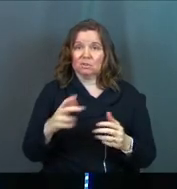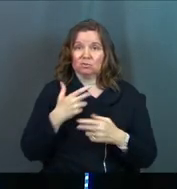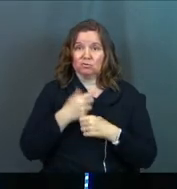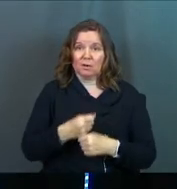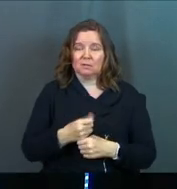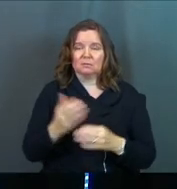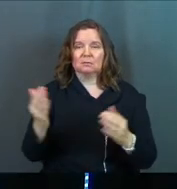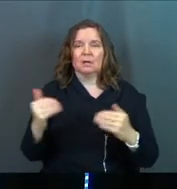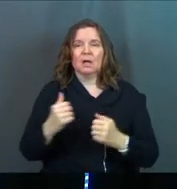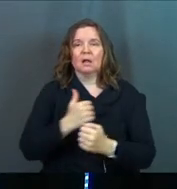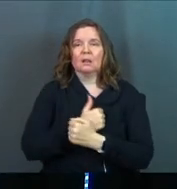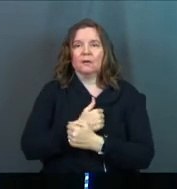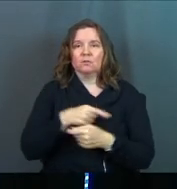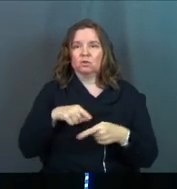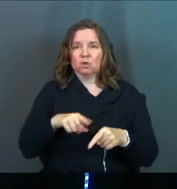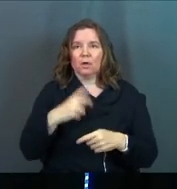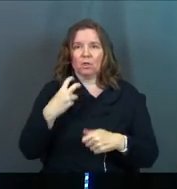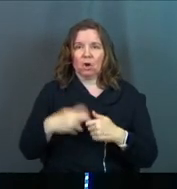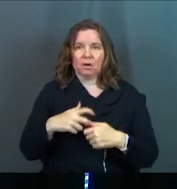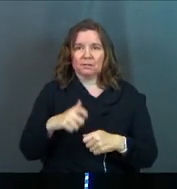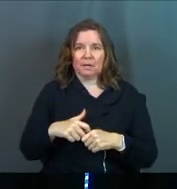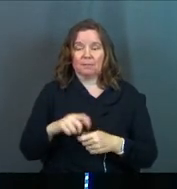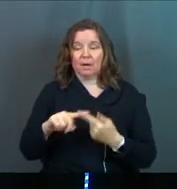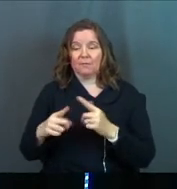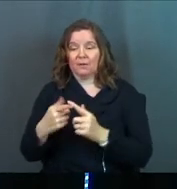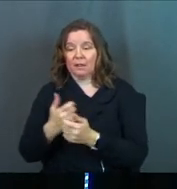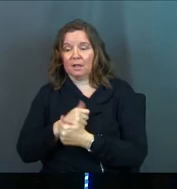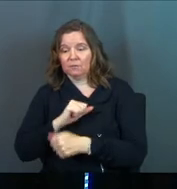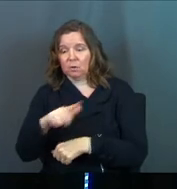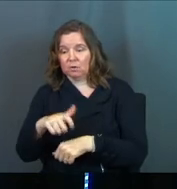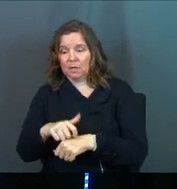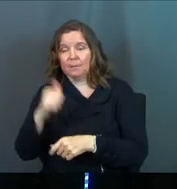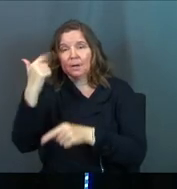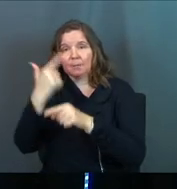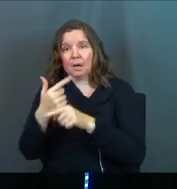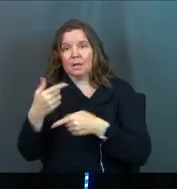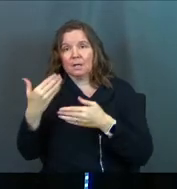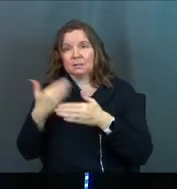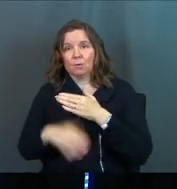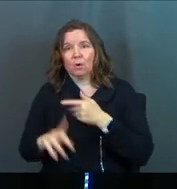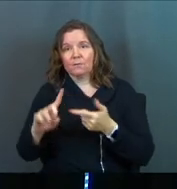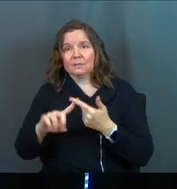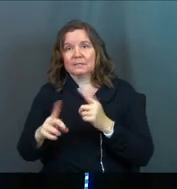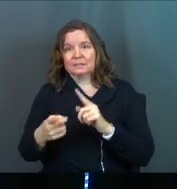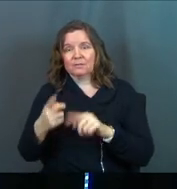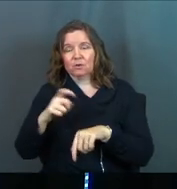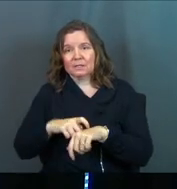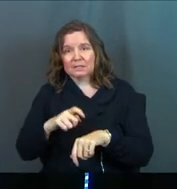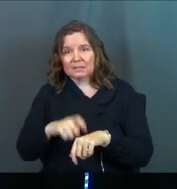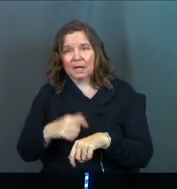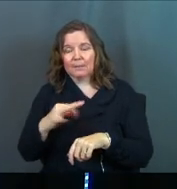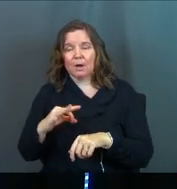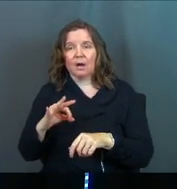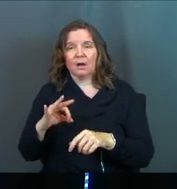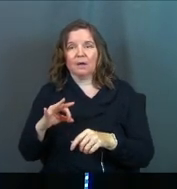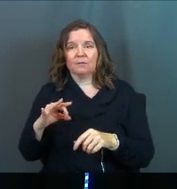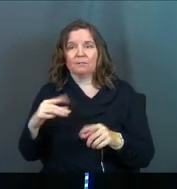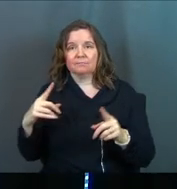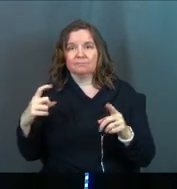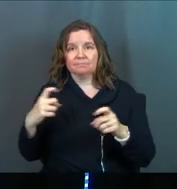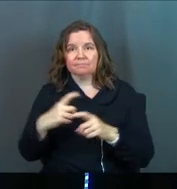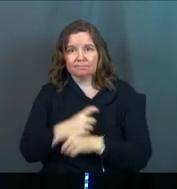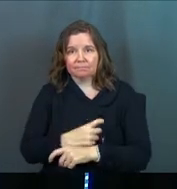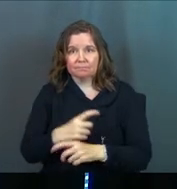next one, loves you in the hard times. Friend loves at all times. And a brother is born for a time of adversity. I love that.